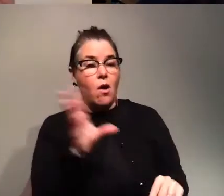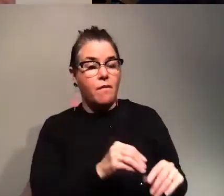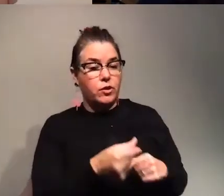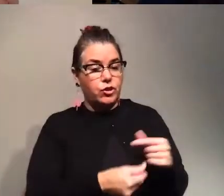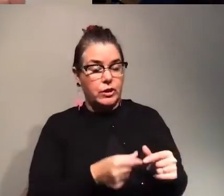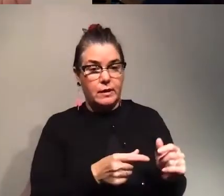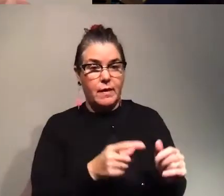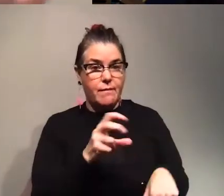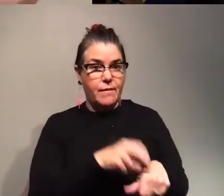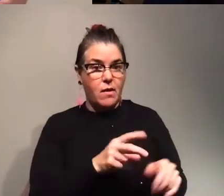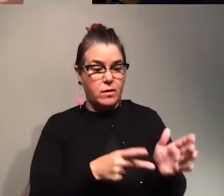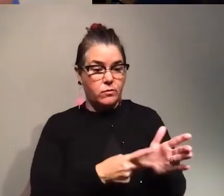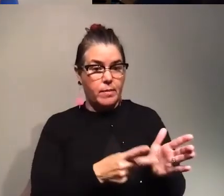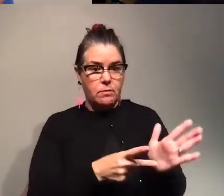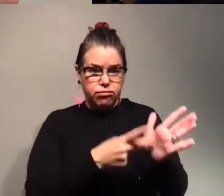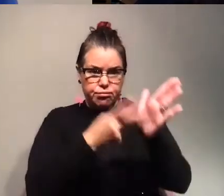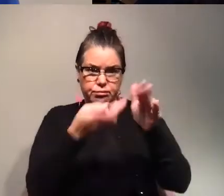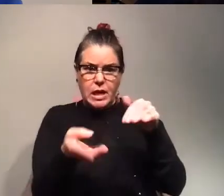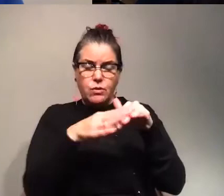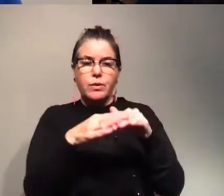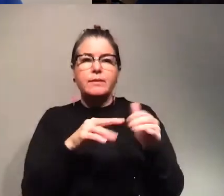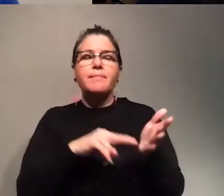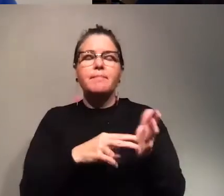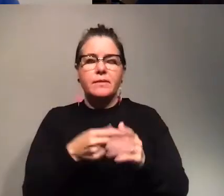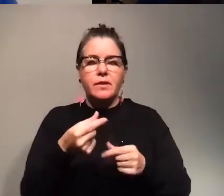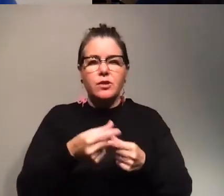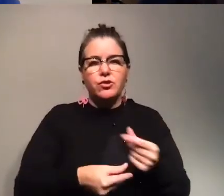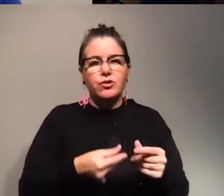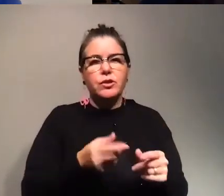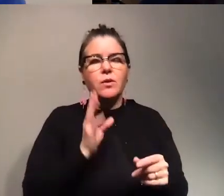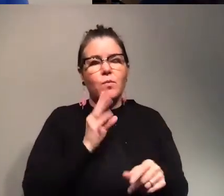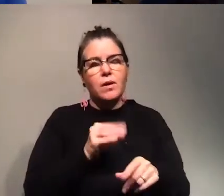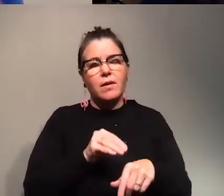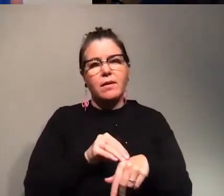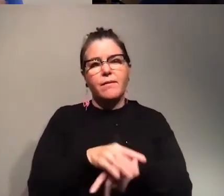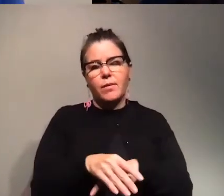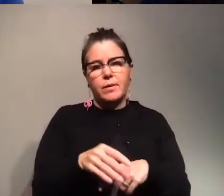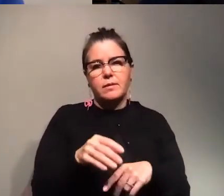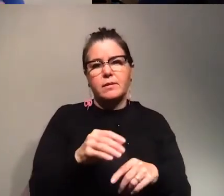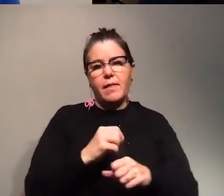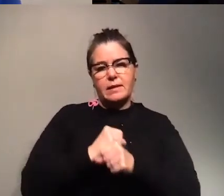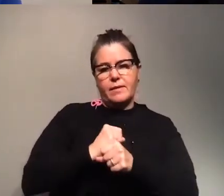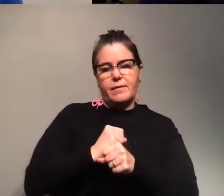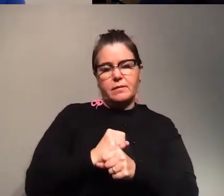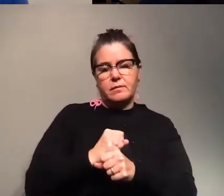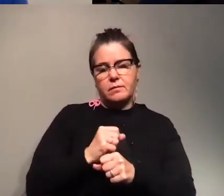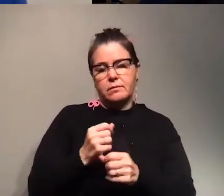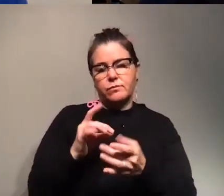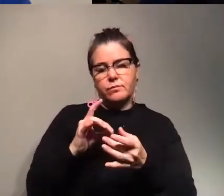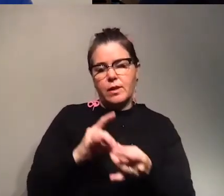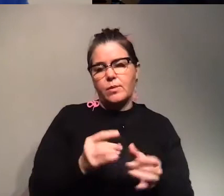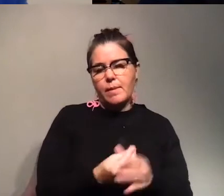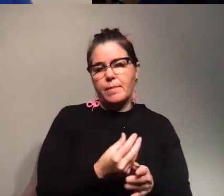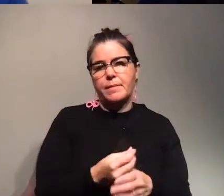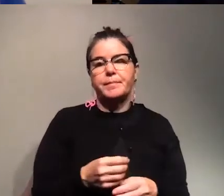replication goes up it means that that gene may influence the defense of the plant like so